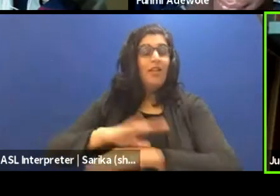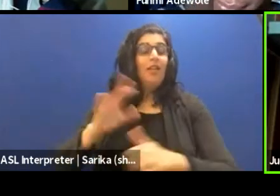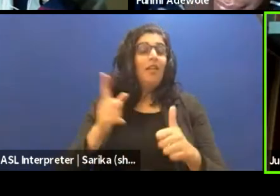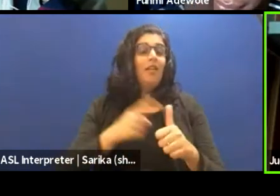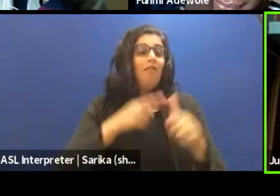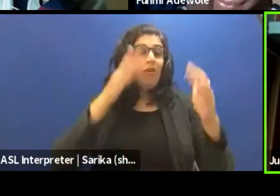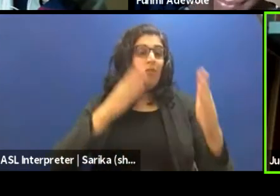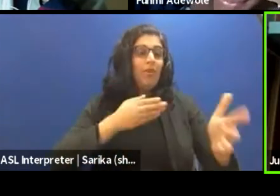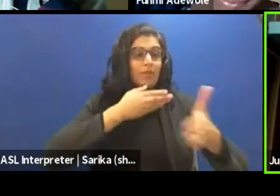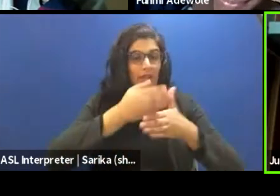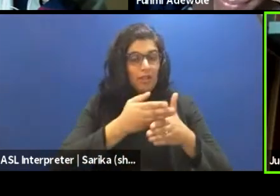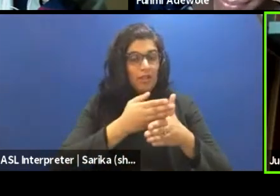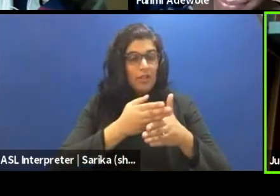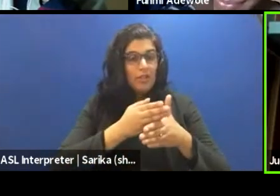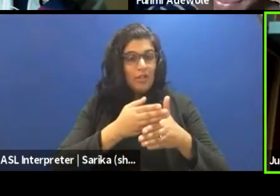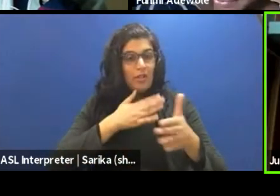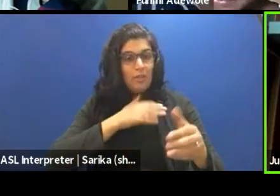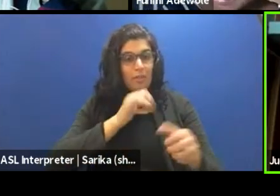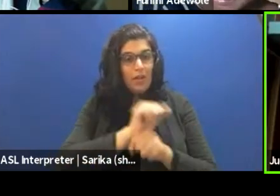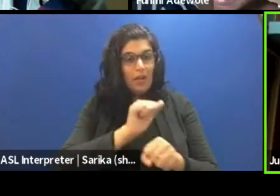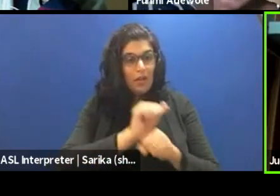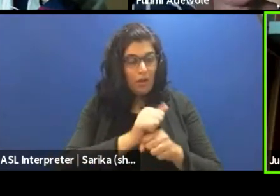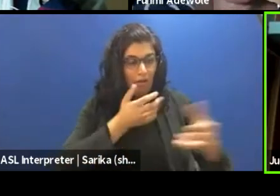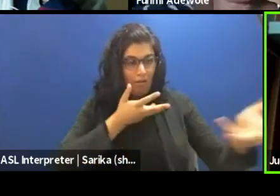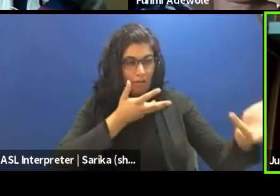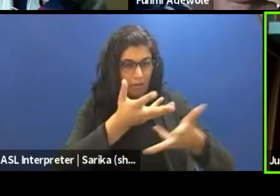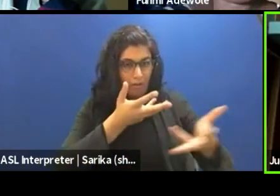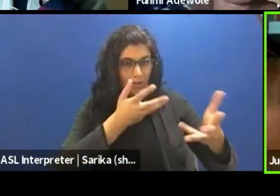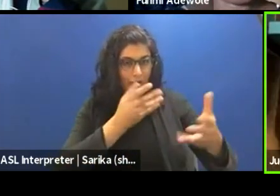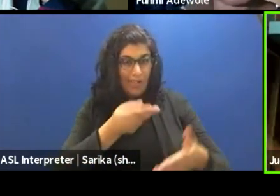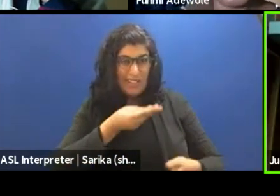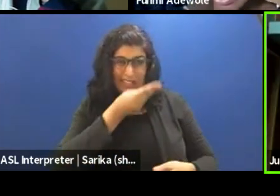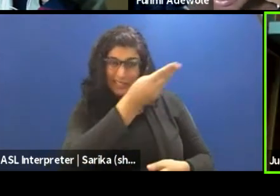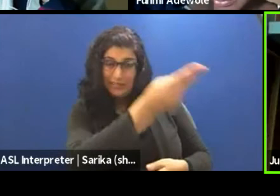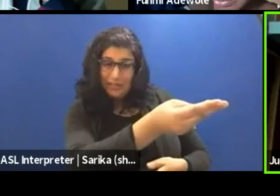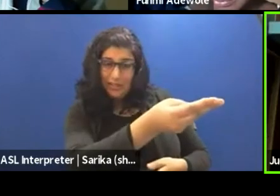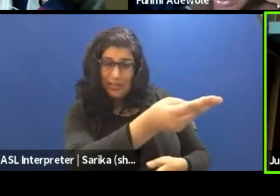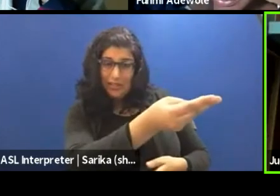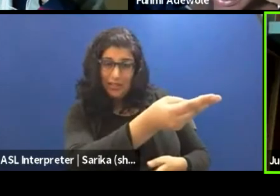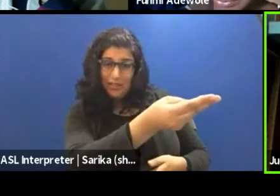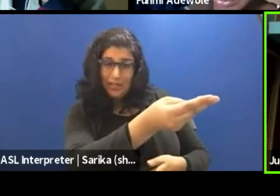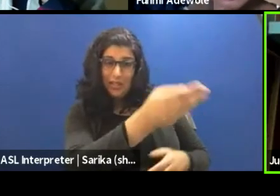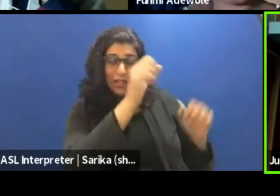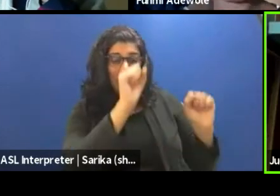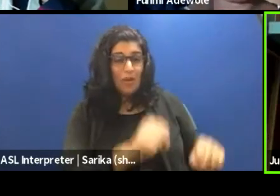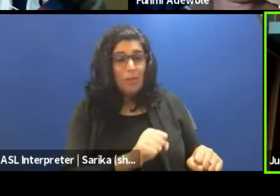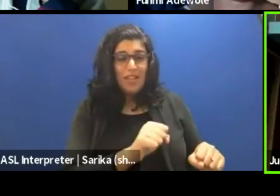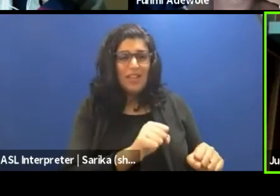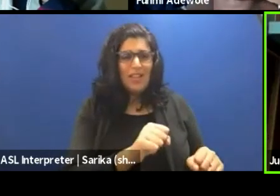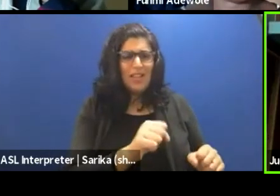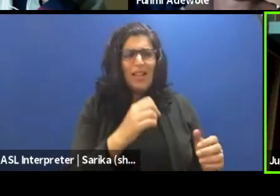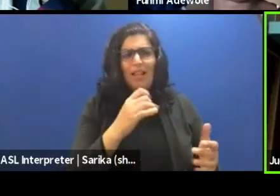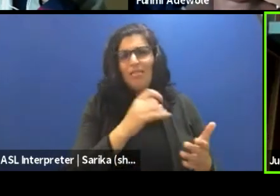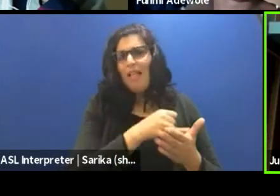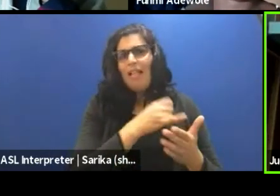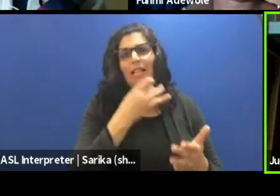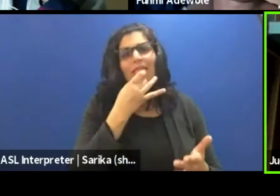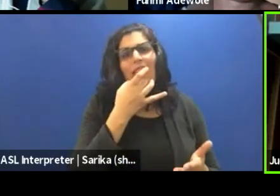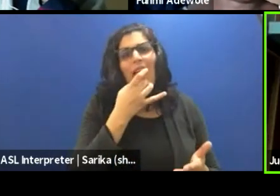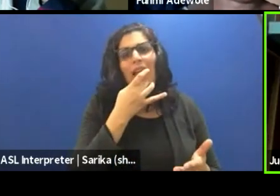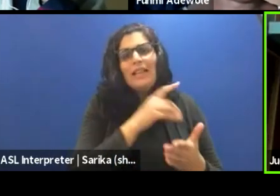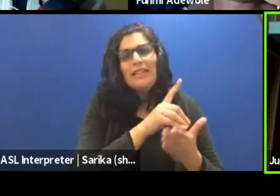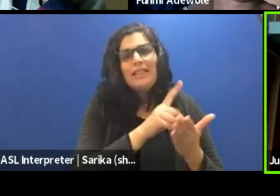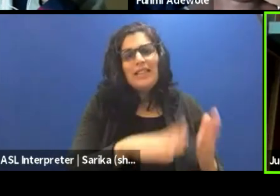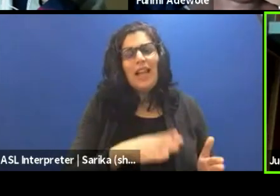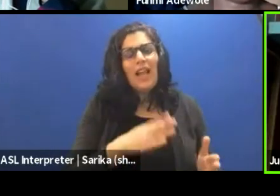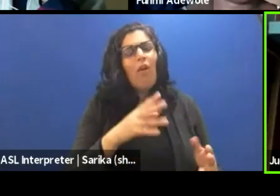work of art with or whether it's mine, self-authored or someone could be the lighting designer. And I say, Hey, please